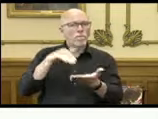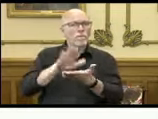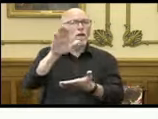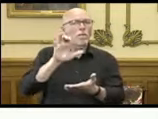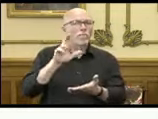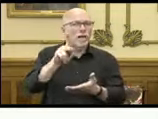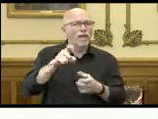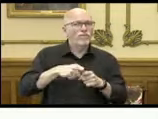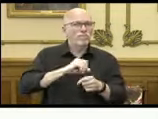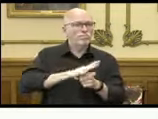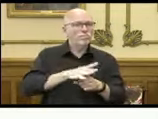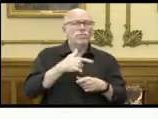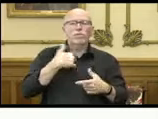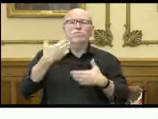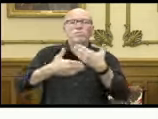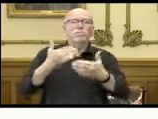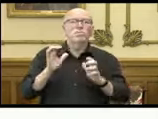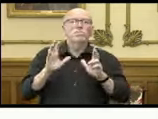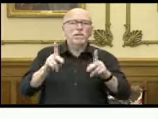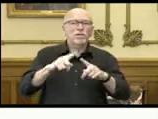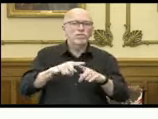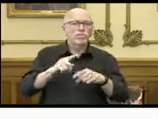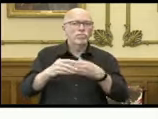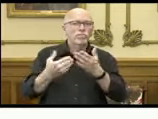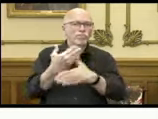pandemic and ready for work.